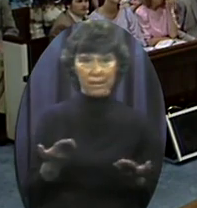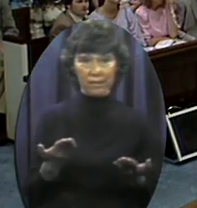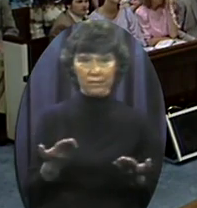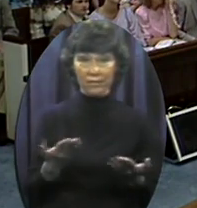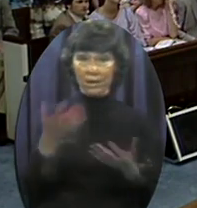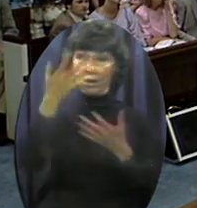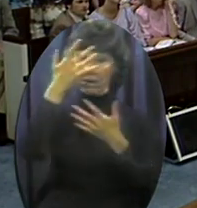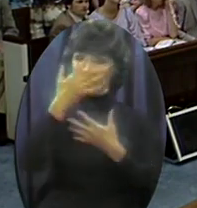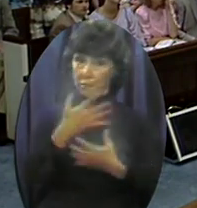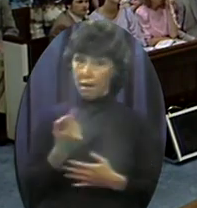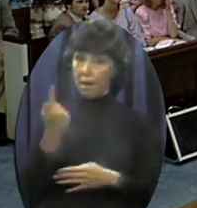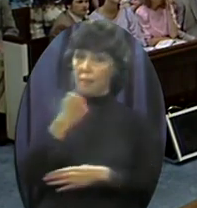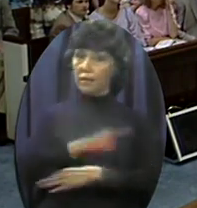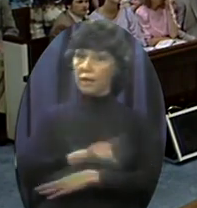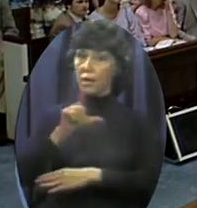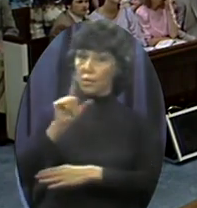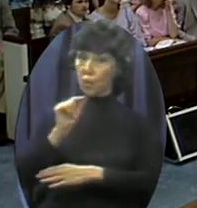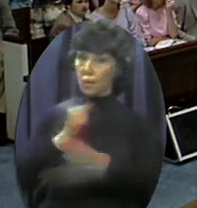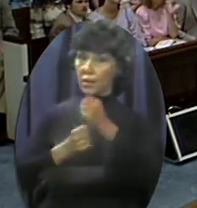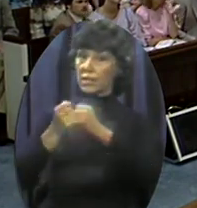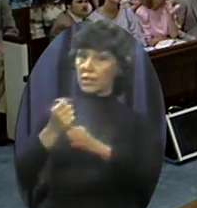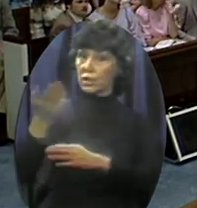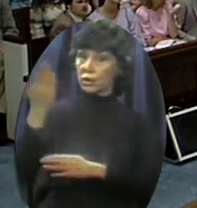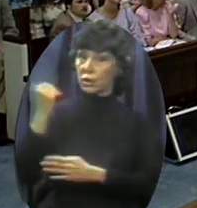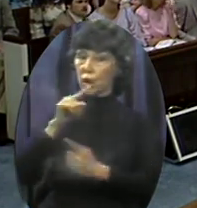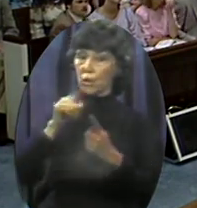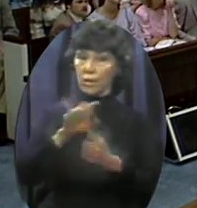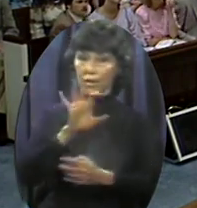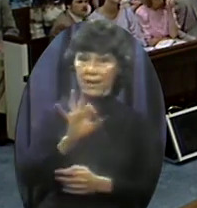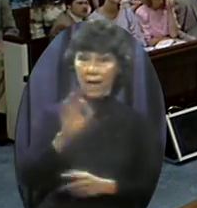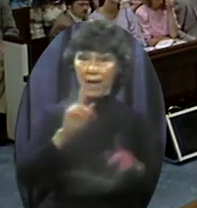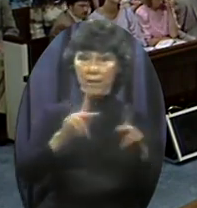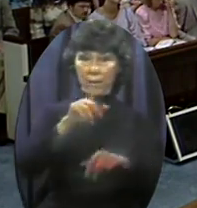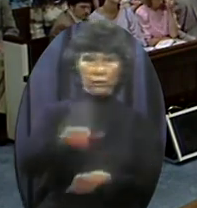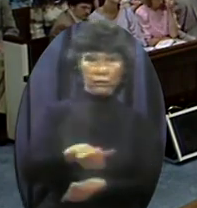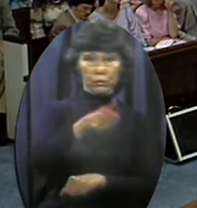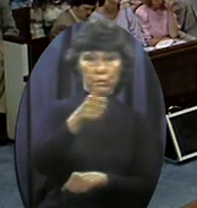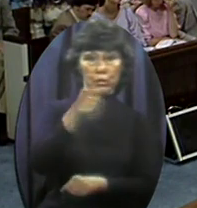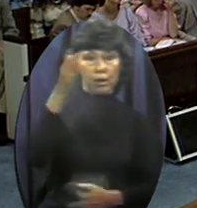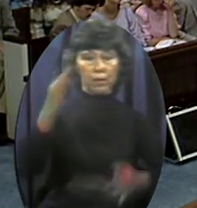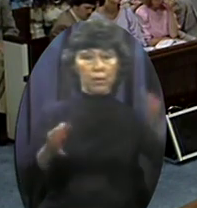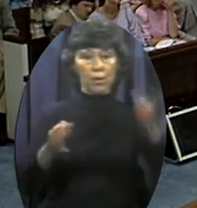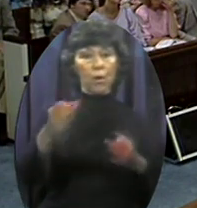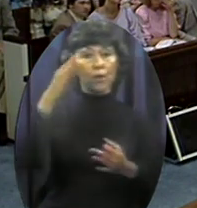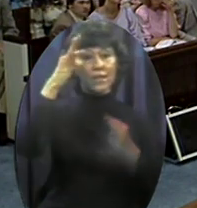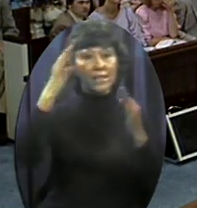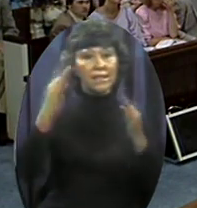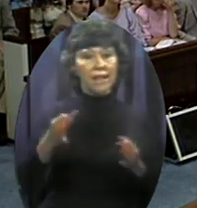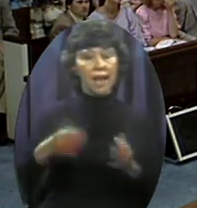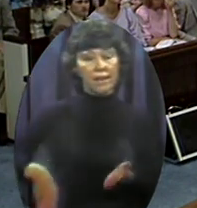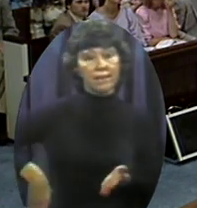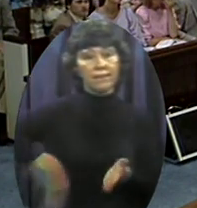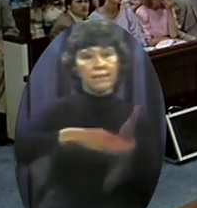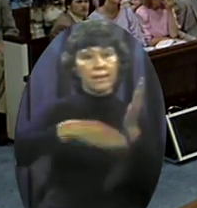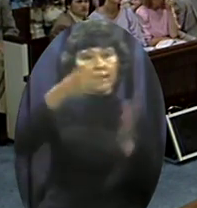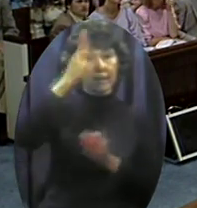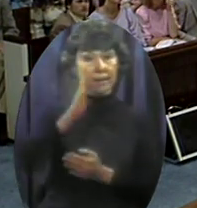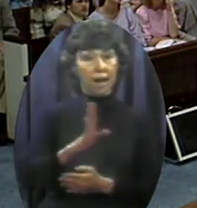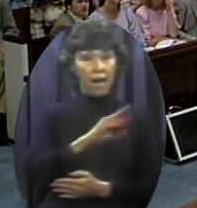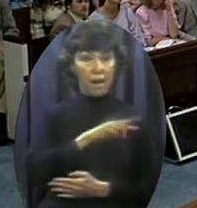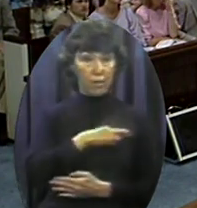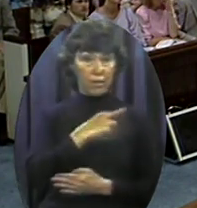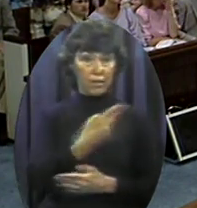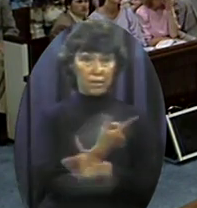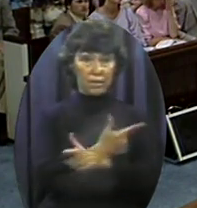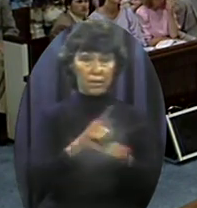When nine persons on the Supreme Court Decided to throw God and religious liberty Out of the classrooms